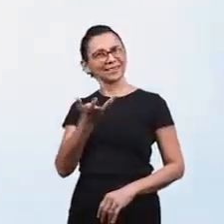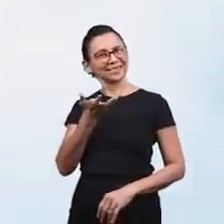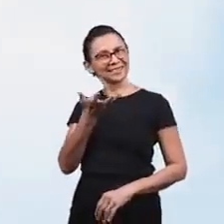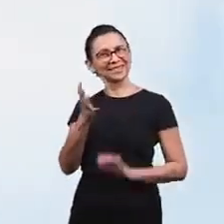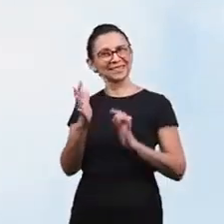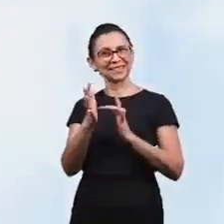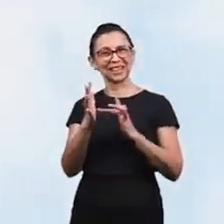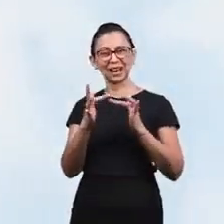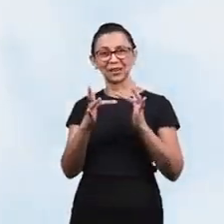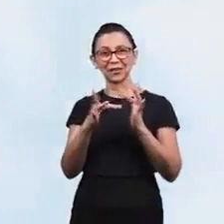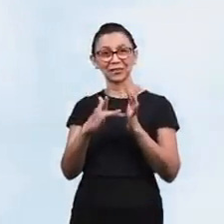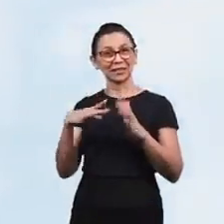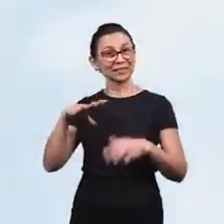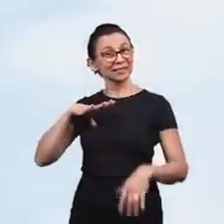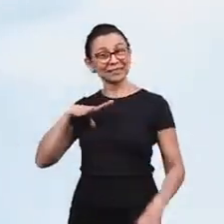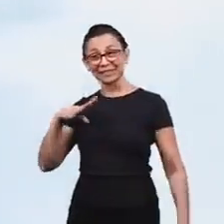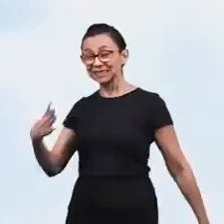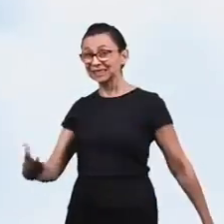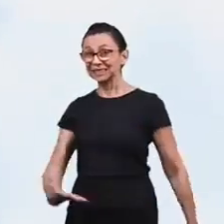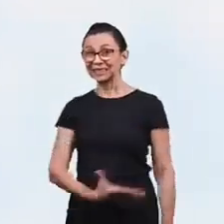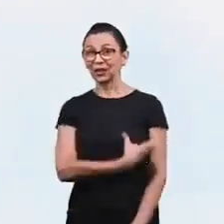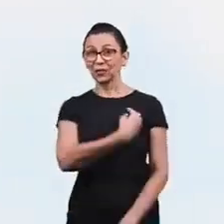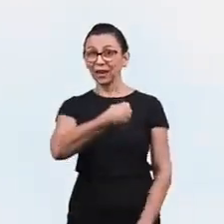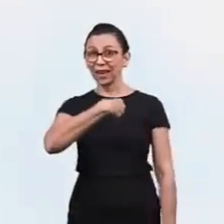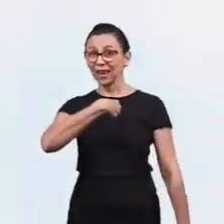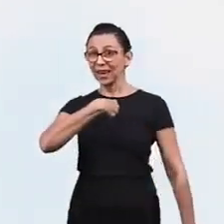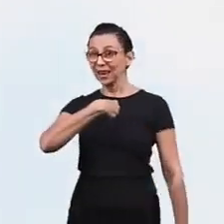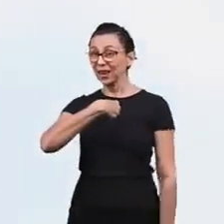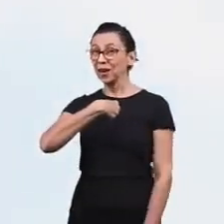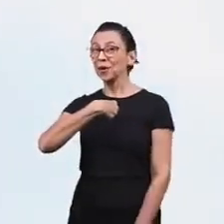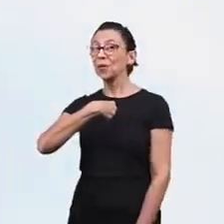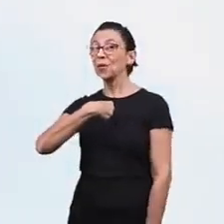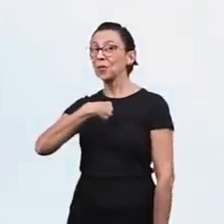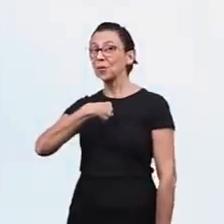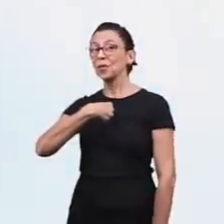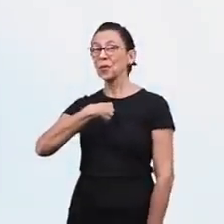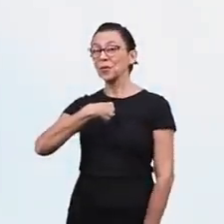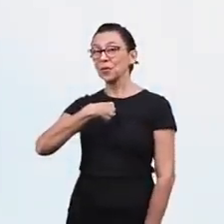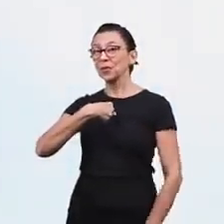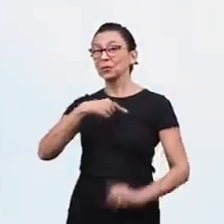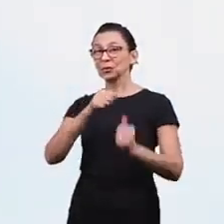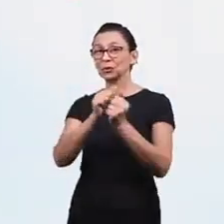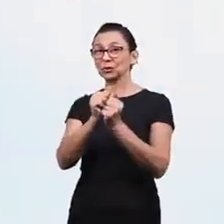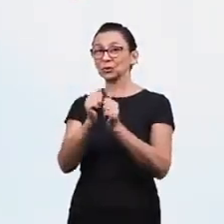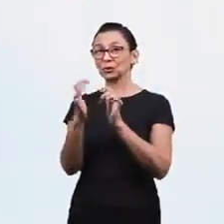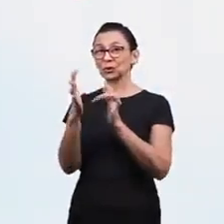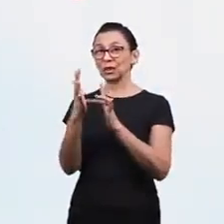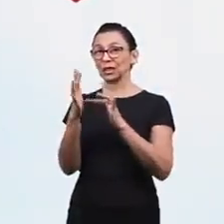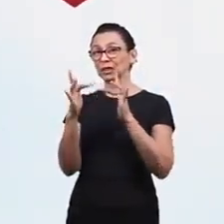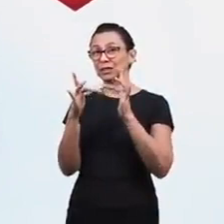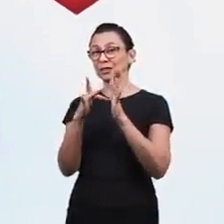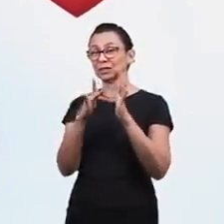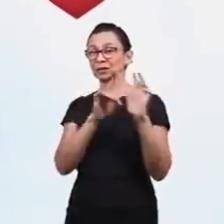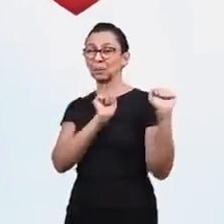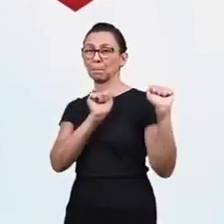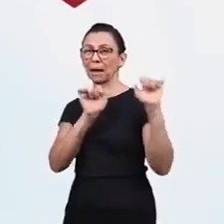I want a Jesus that saves me. With him, I want to go to heaven.